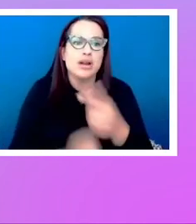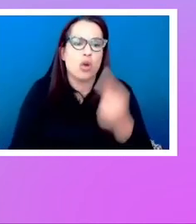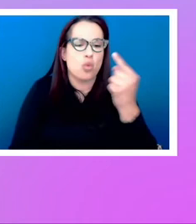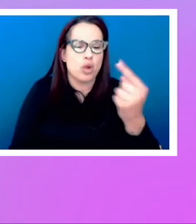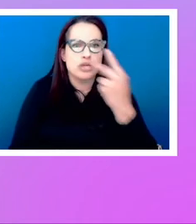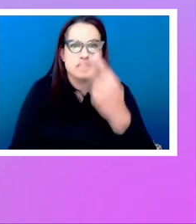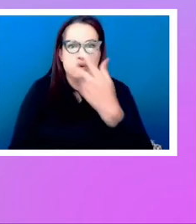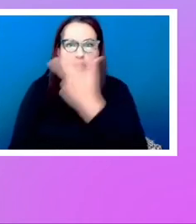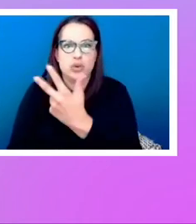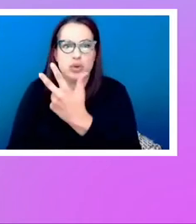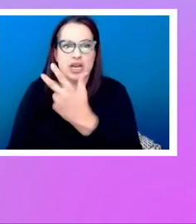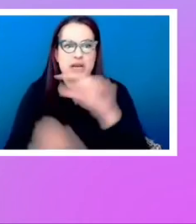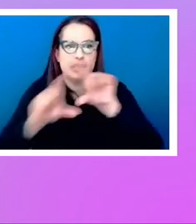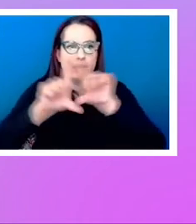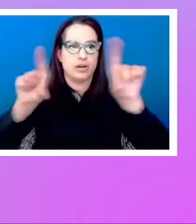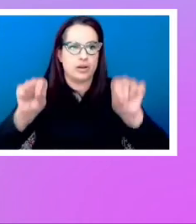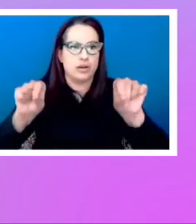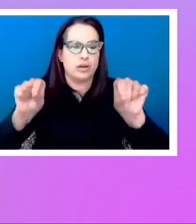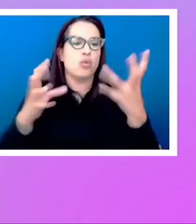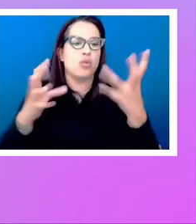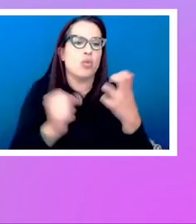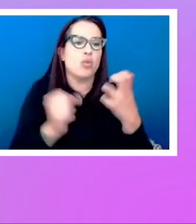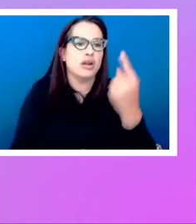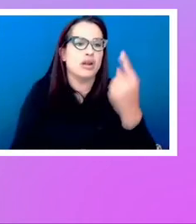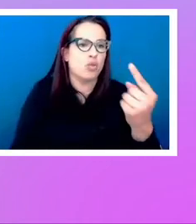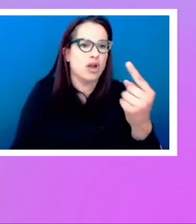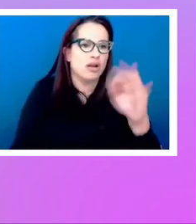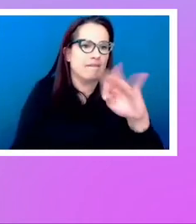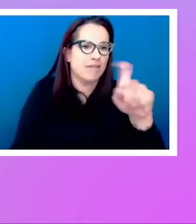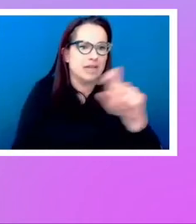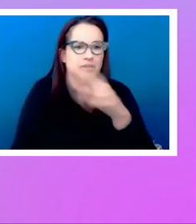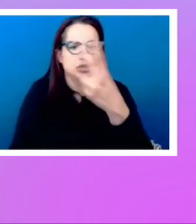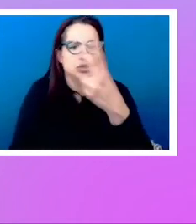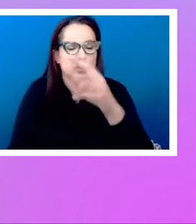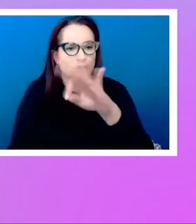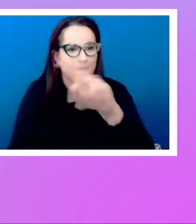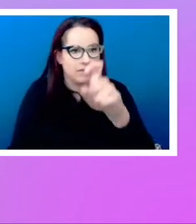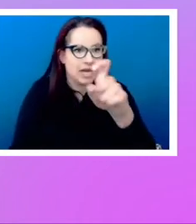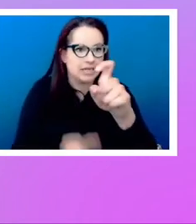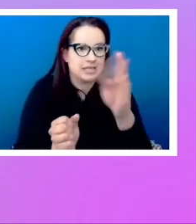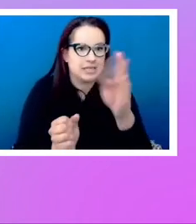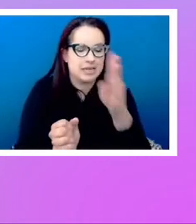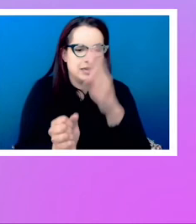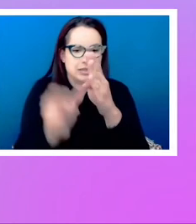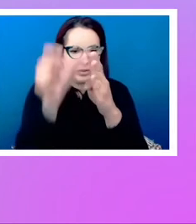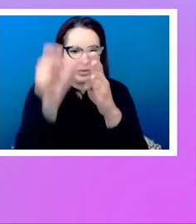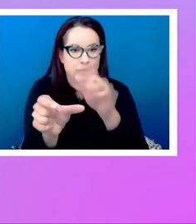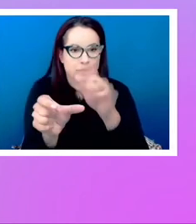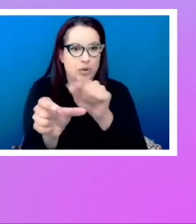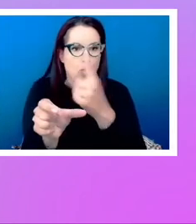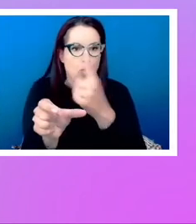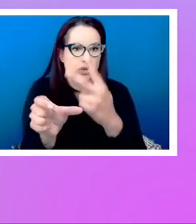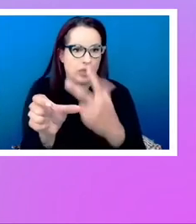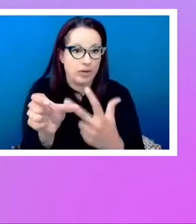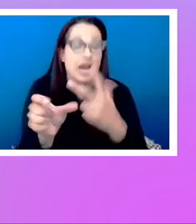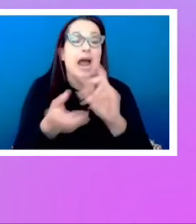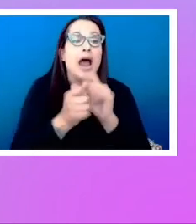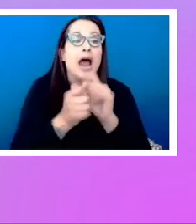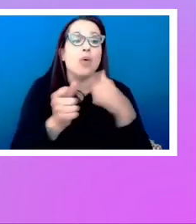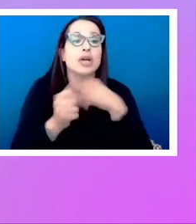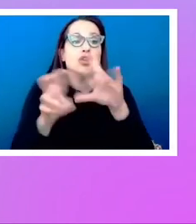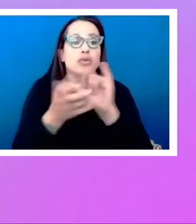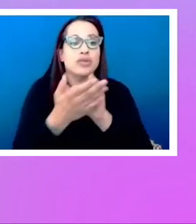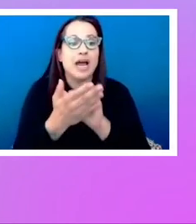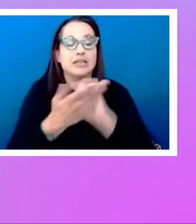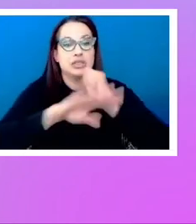to be next to Flex item one and Flex item two. And the way we could do that is just set that